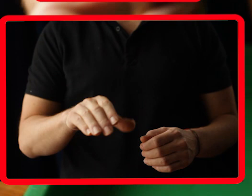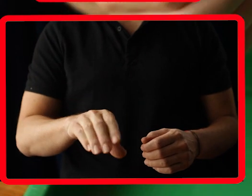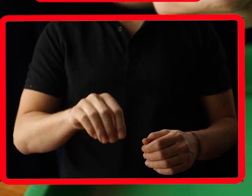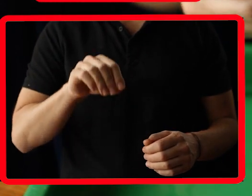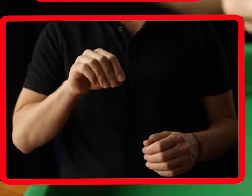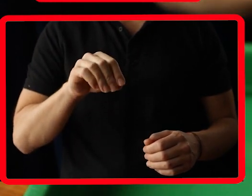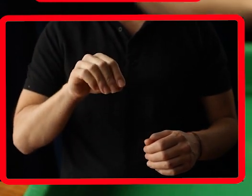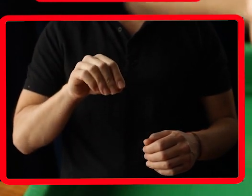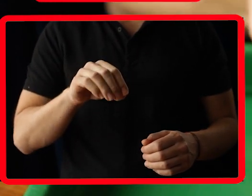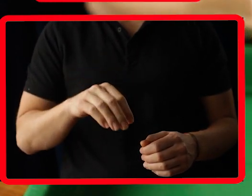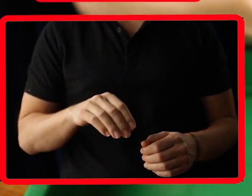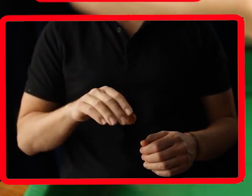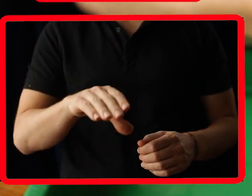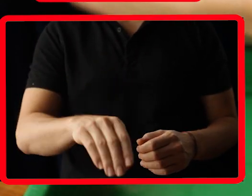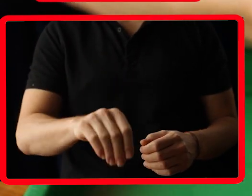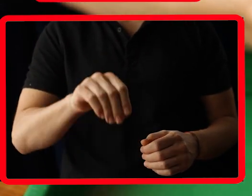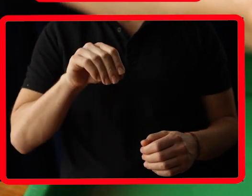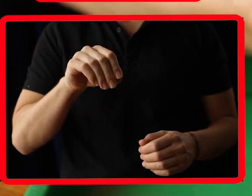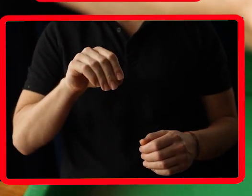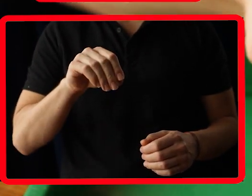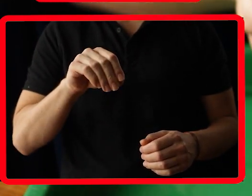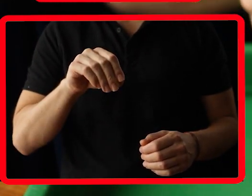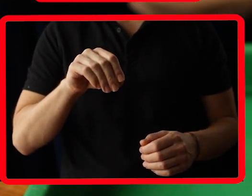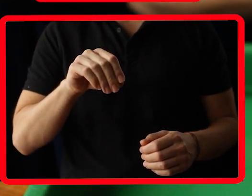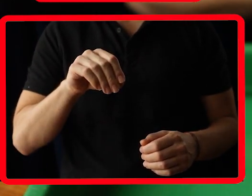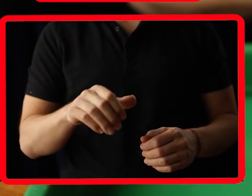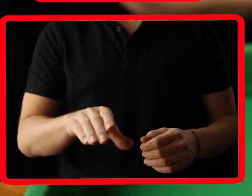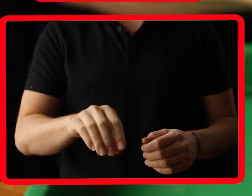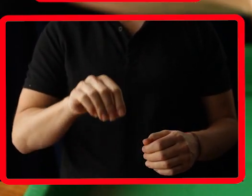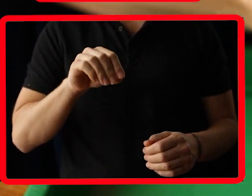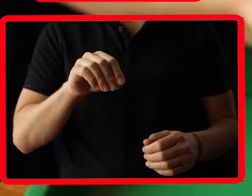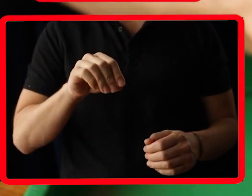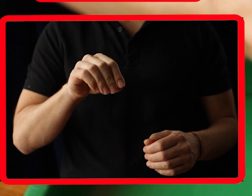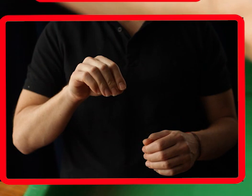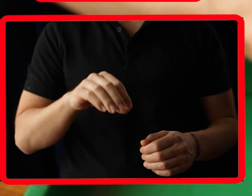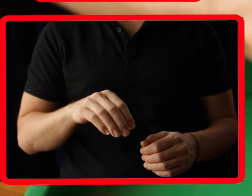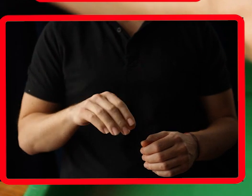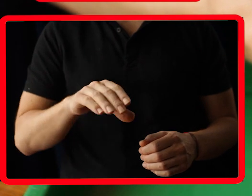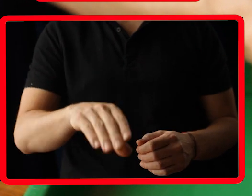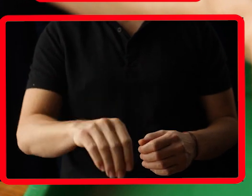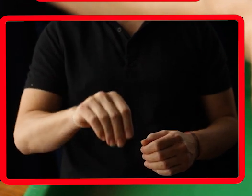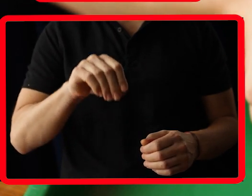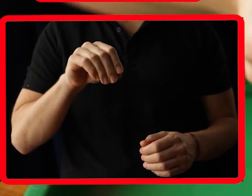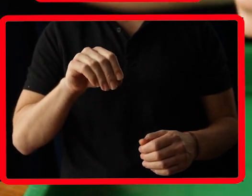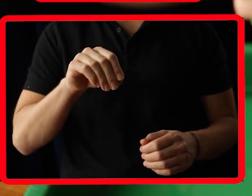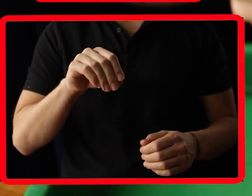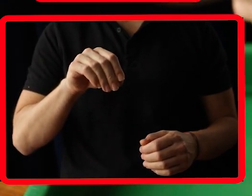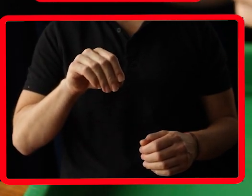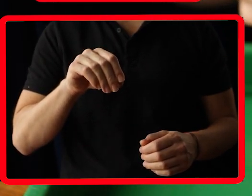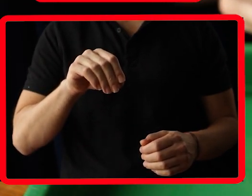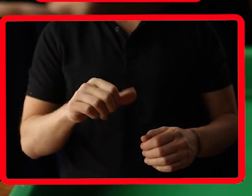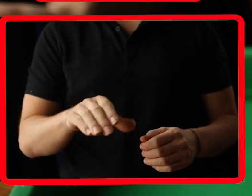what we are presenting them. Looking for the student to become more inquisitive about what they put in their mouth than urgent.